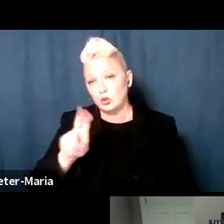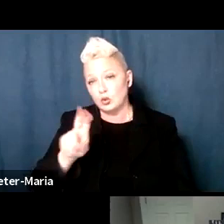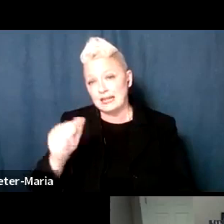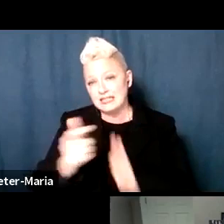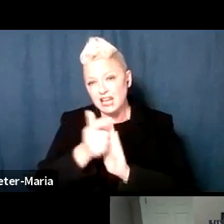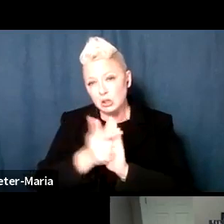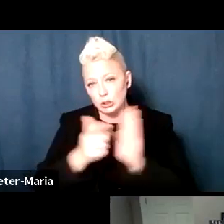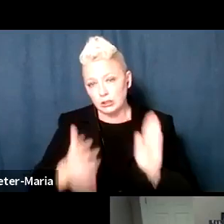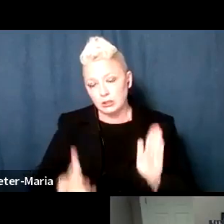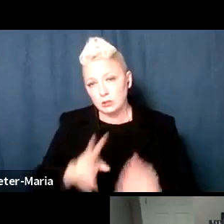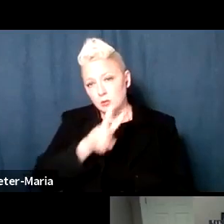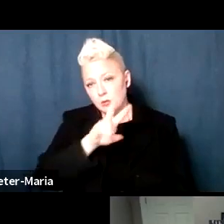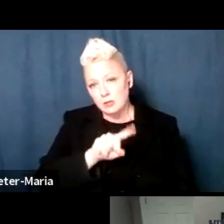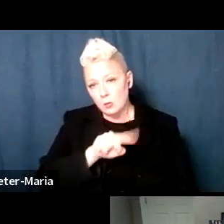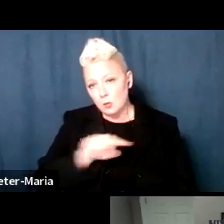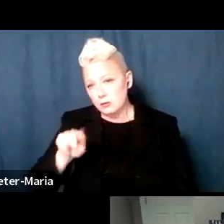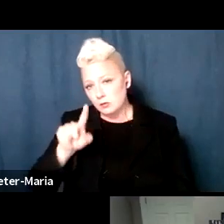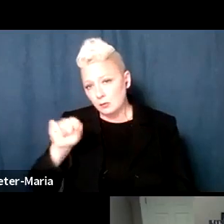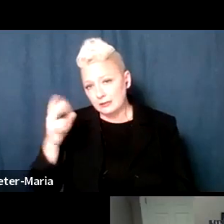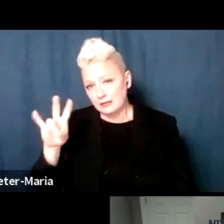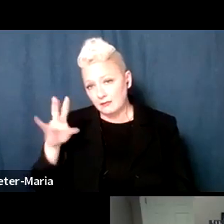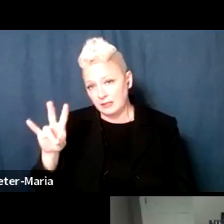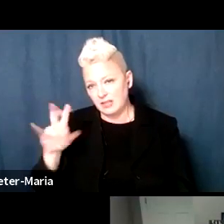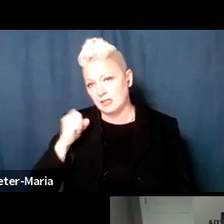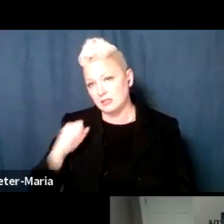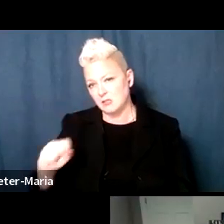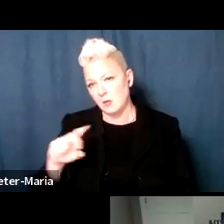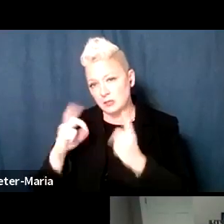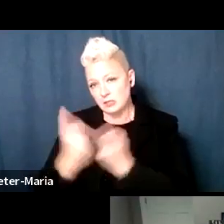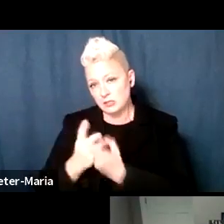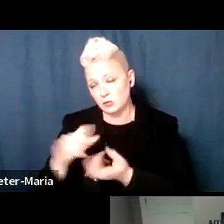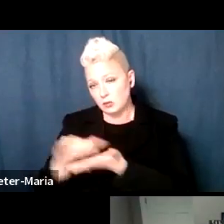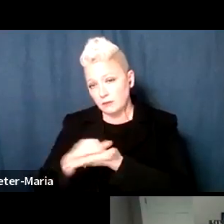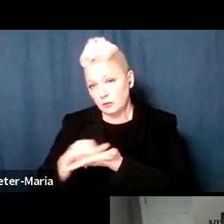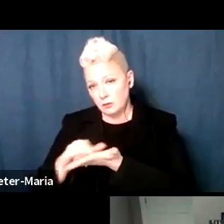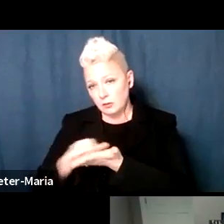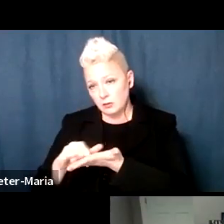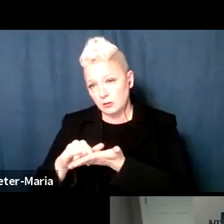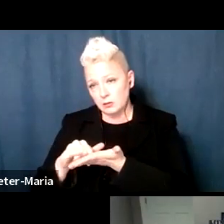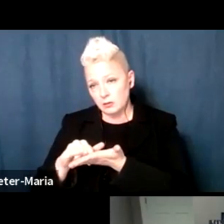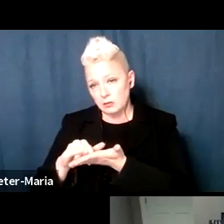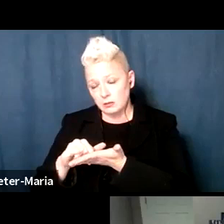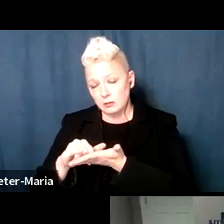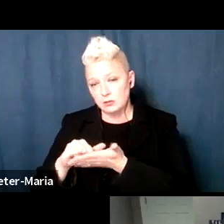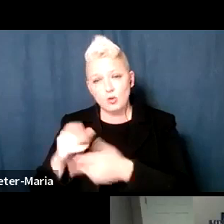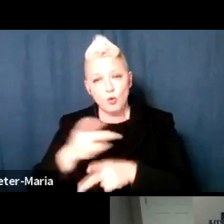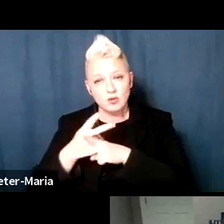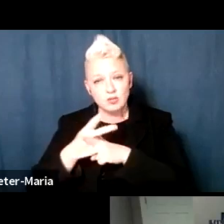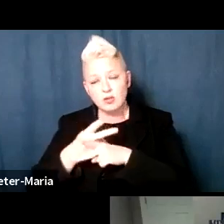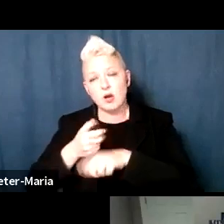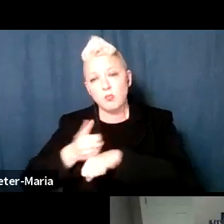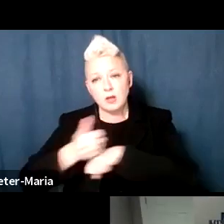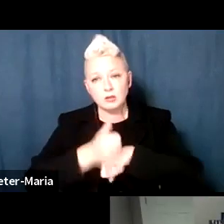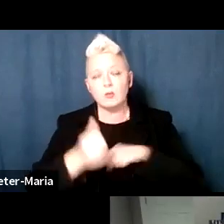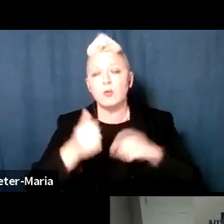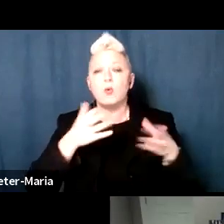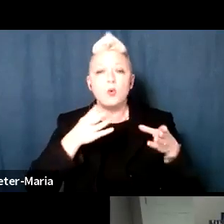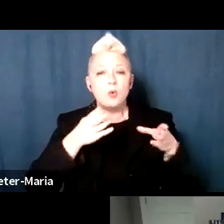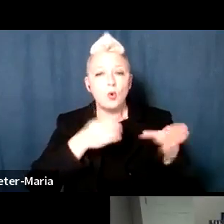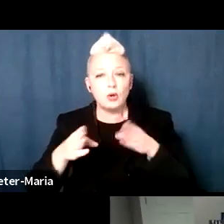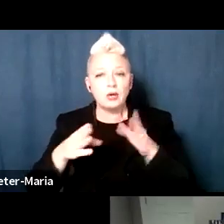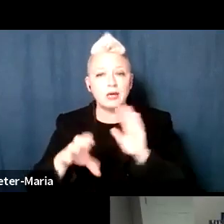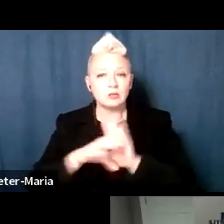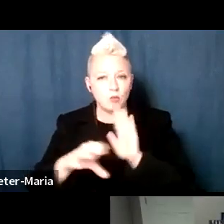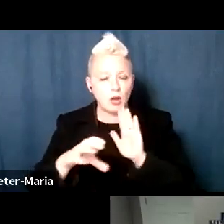2001 to 2017 in the Southern District of New York, where she oversaw the prosecution of organized crime, gun